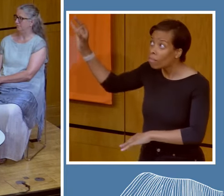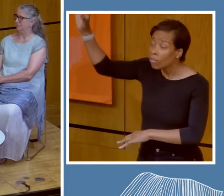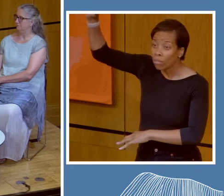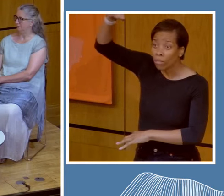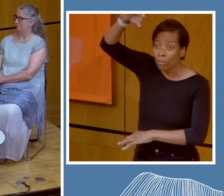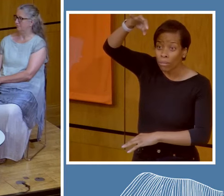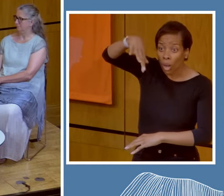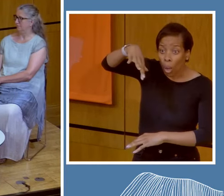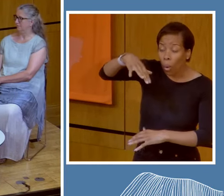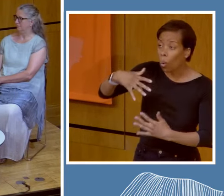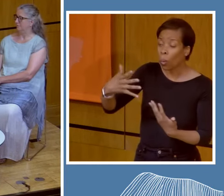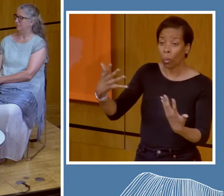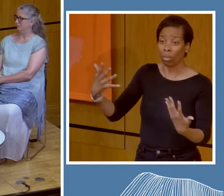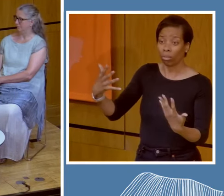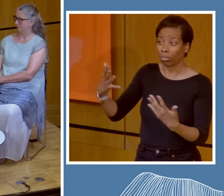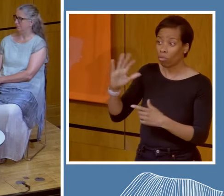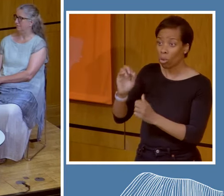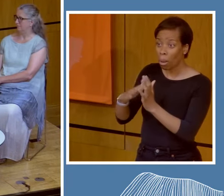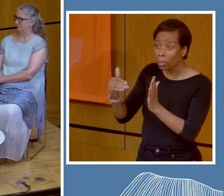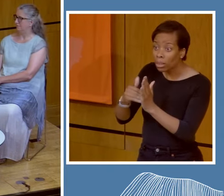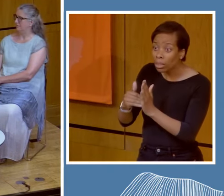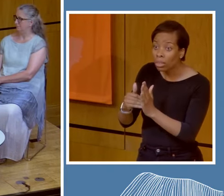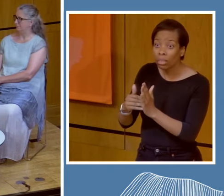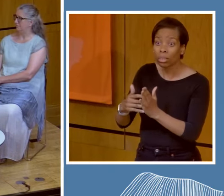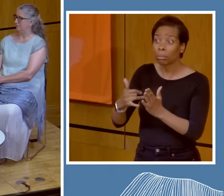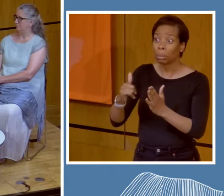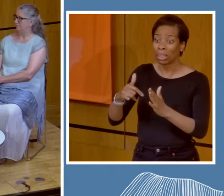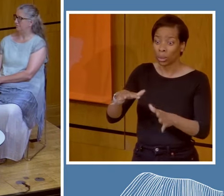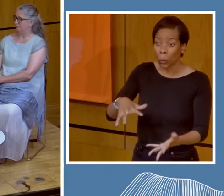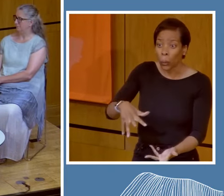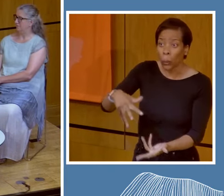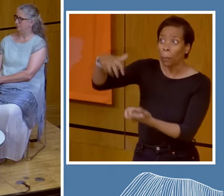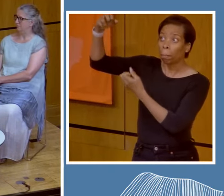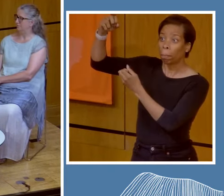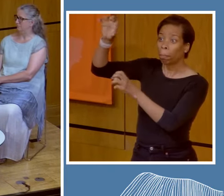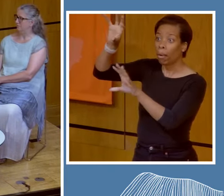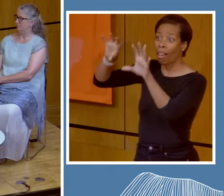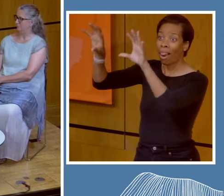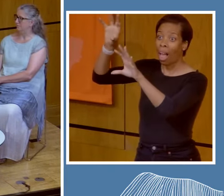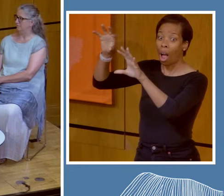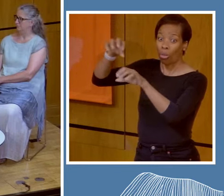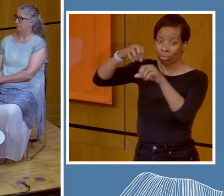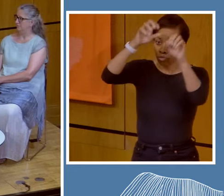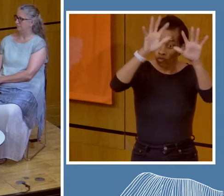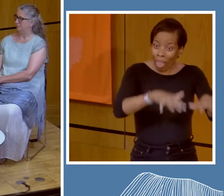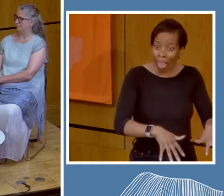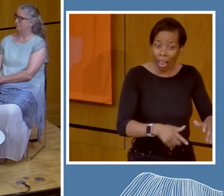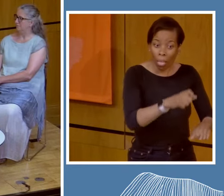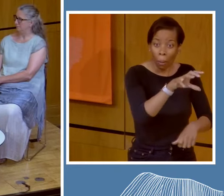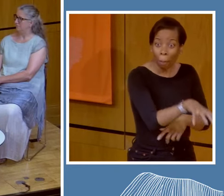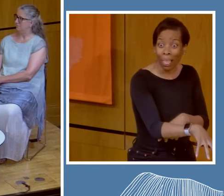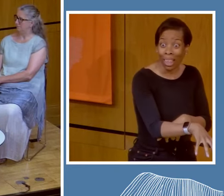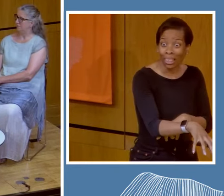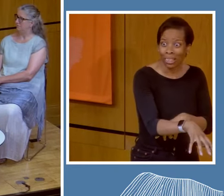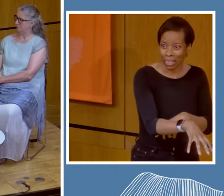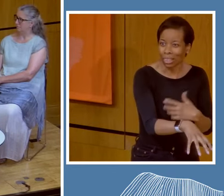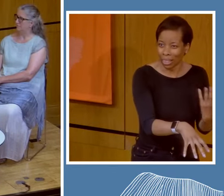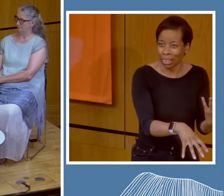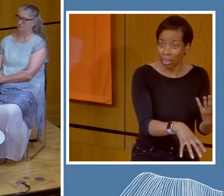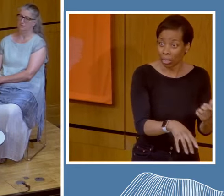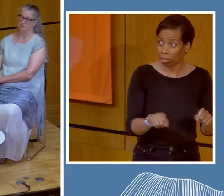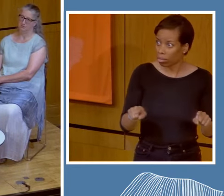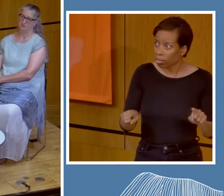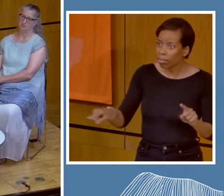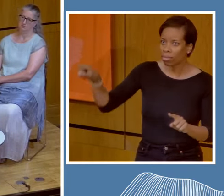Maybe it was floating over Adavasi territory. Maybe it was floating in Sámi territory. The amount of wisdom that comes